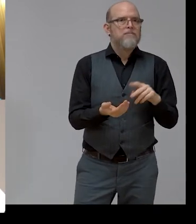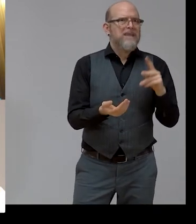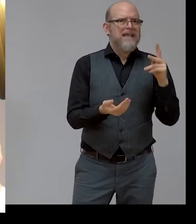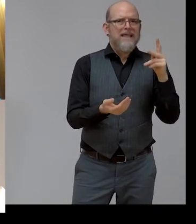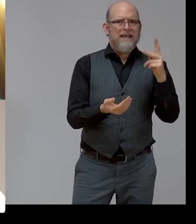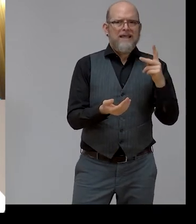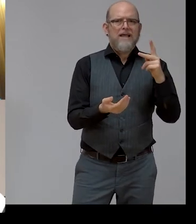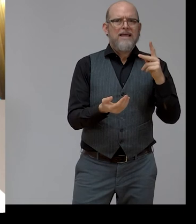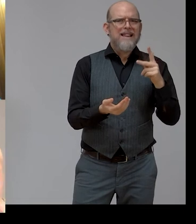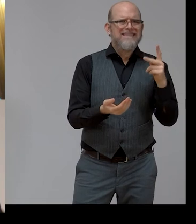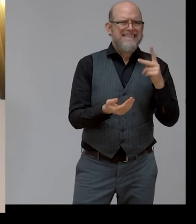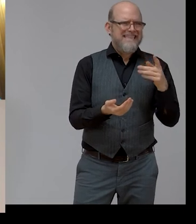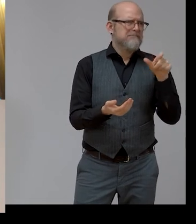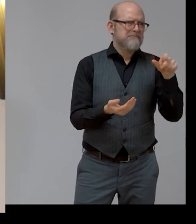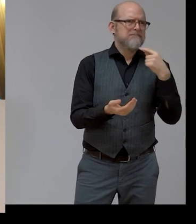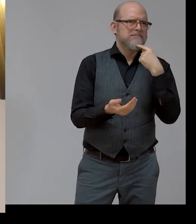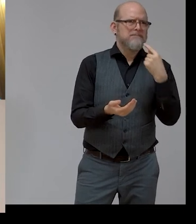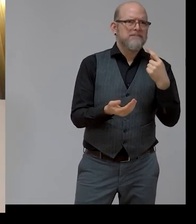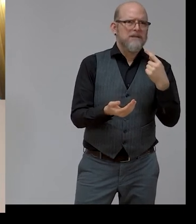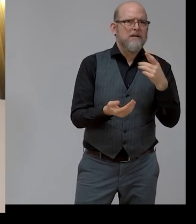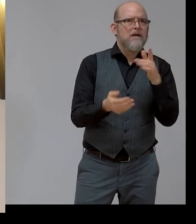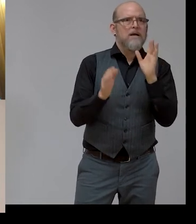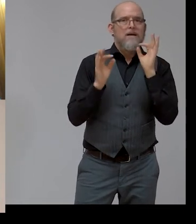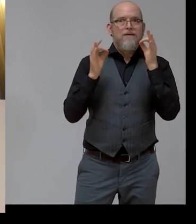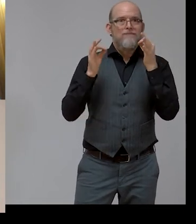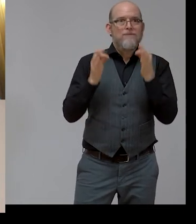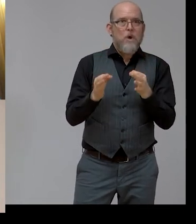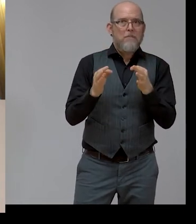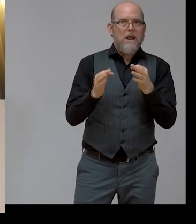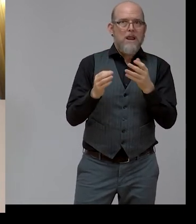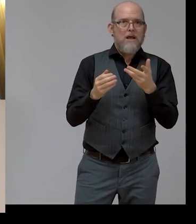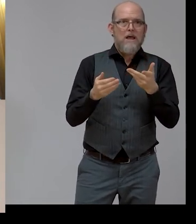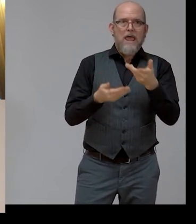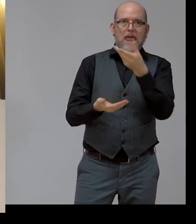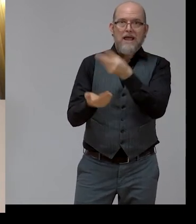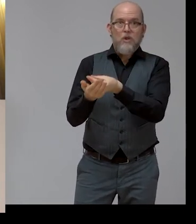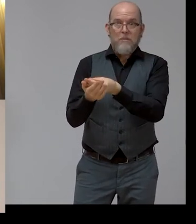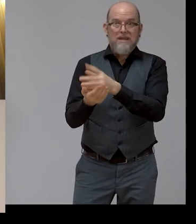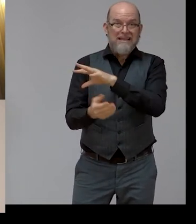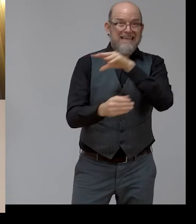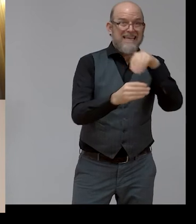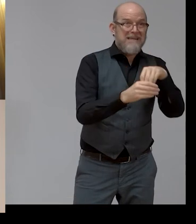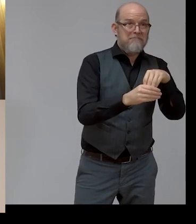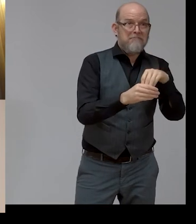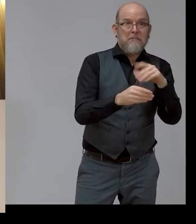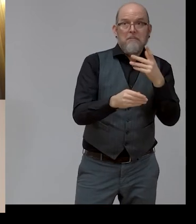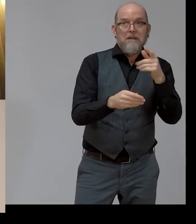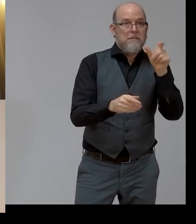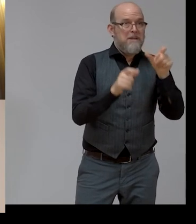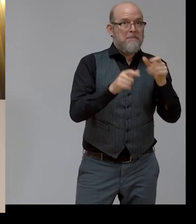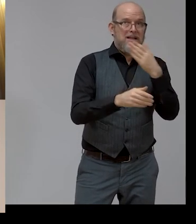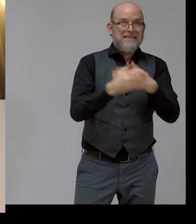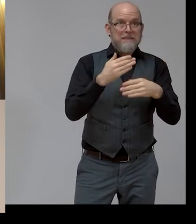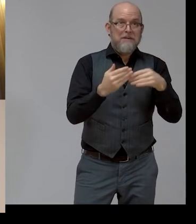admitted into the informal economy, and people with disabilities have a lot to gain on both sides of that ledger.